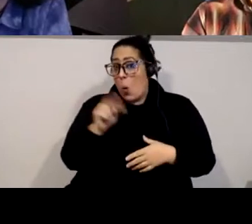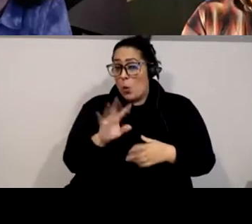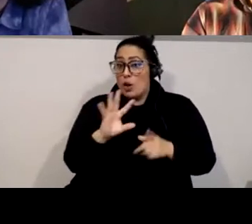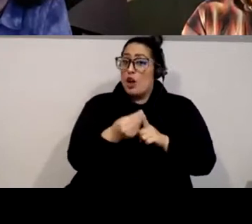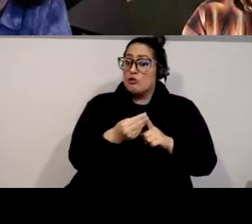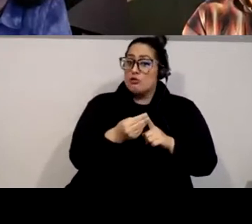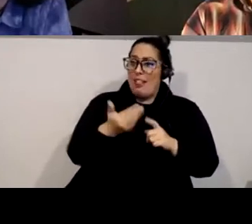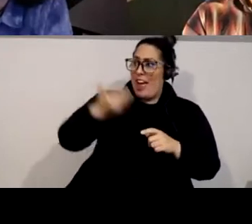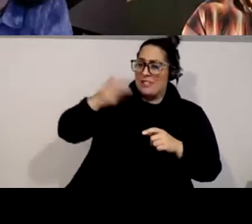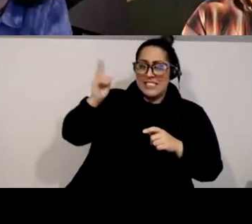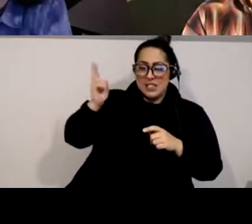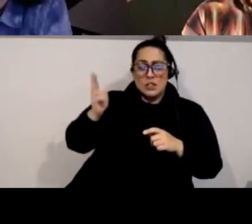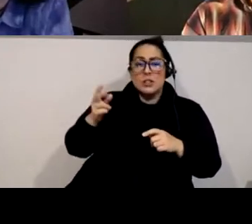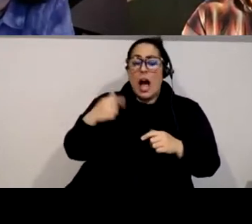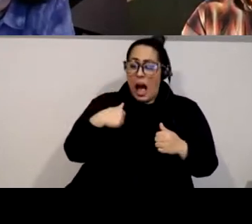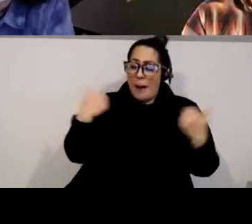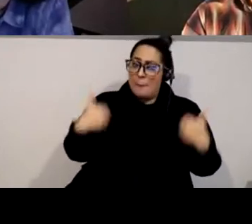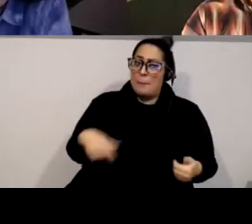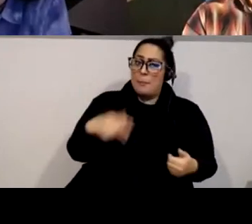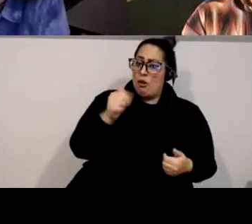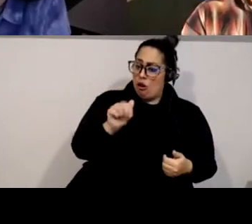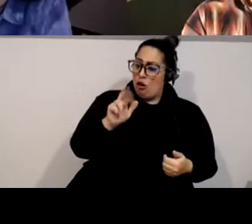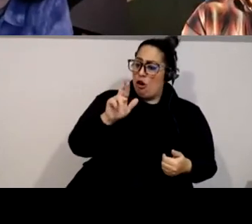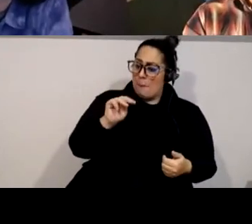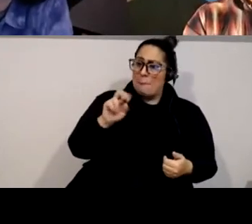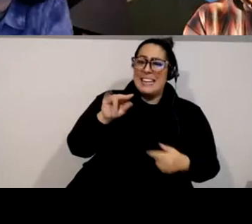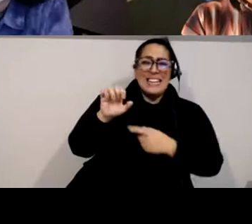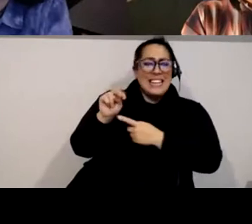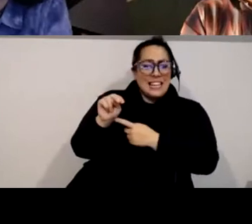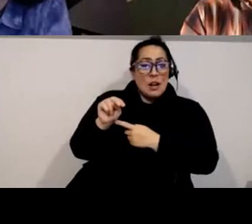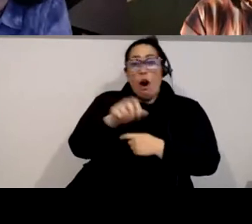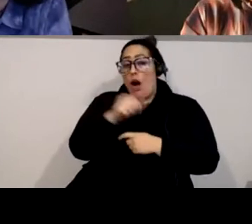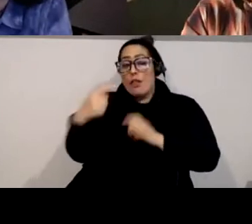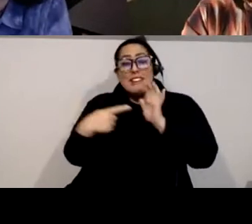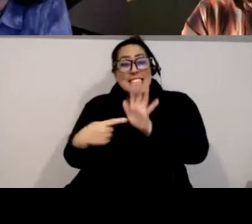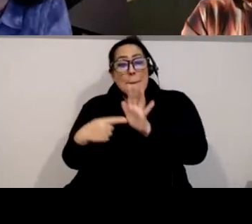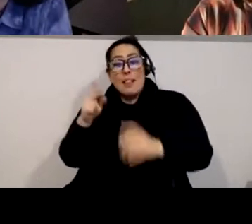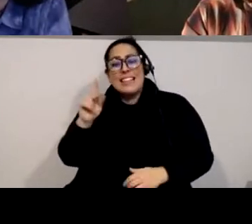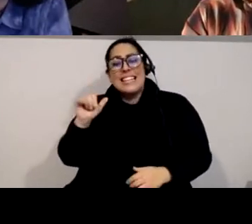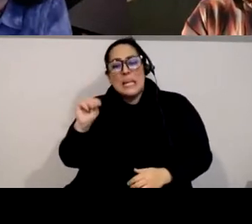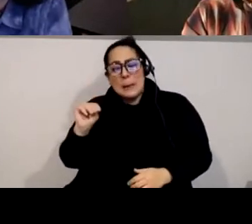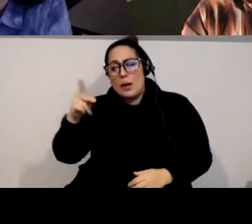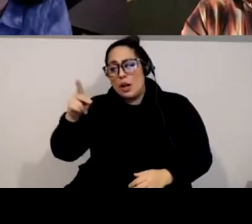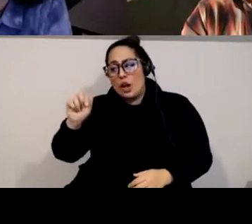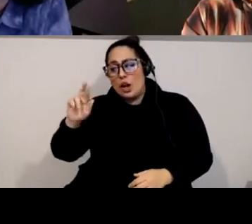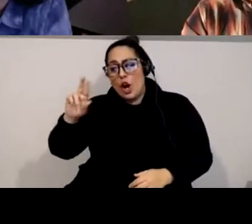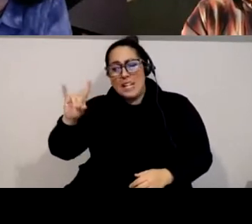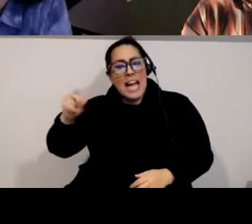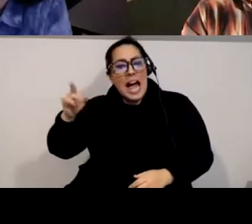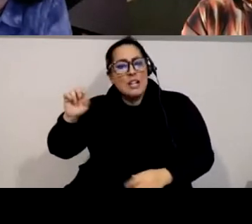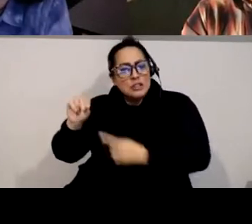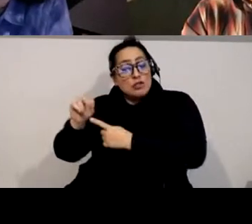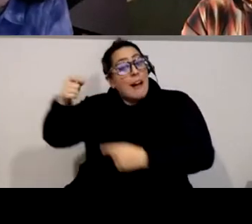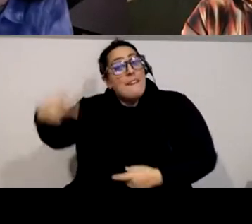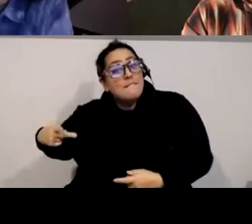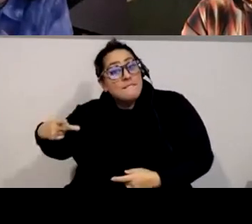armenian kim kardashian is sort of one of the most famous examples but she is only half armenian but there's like this sort of like idea of like what does that